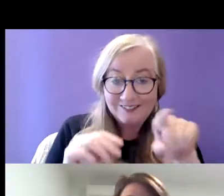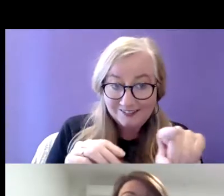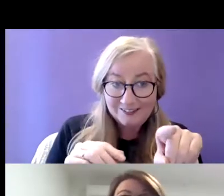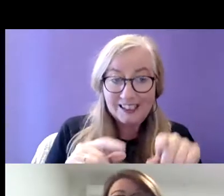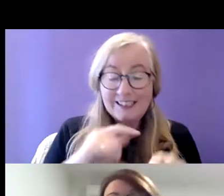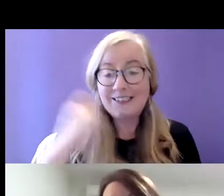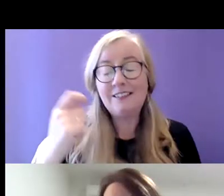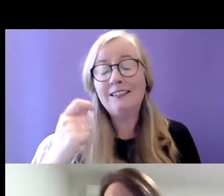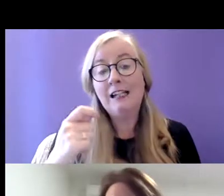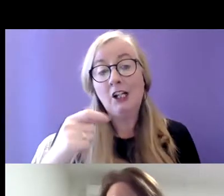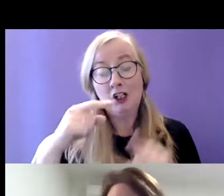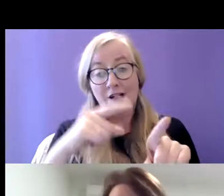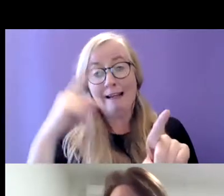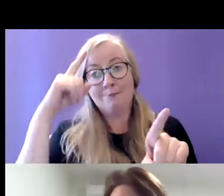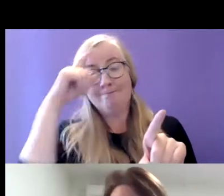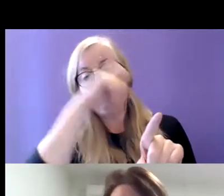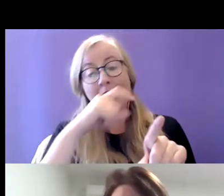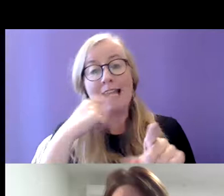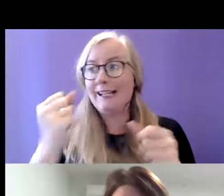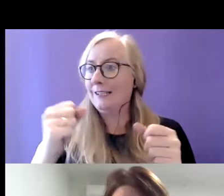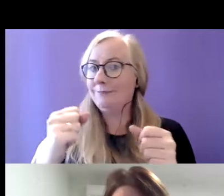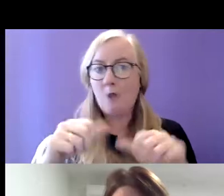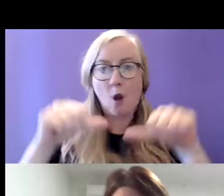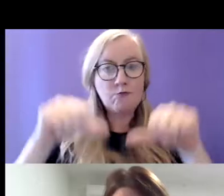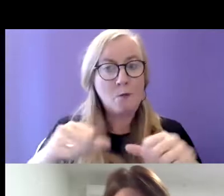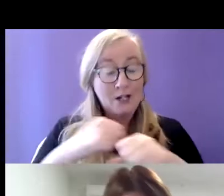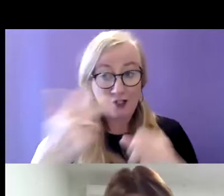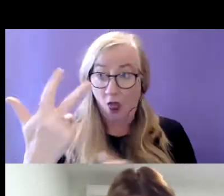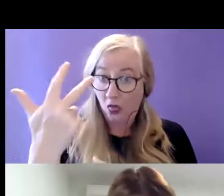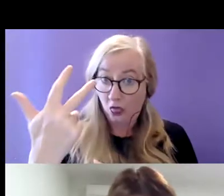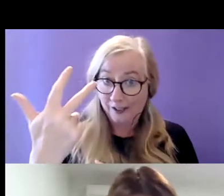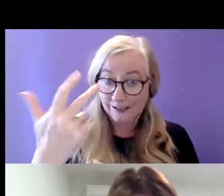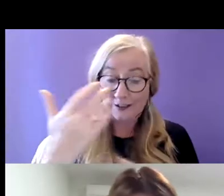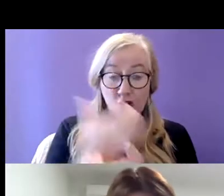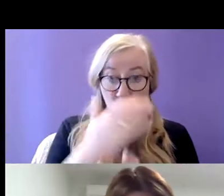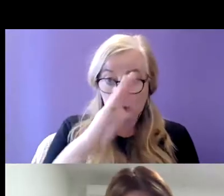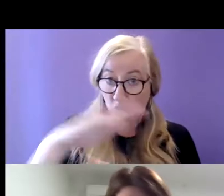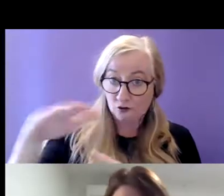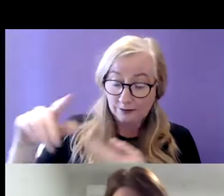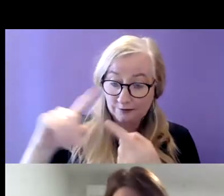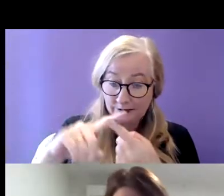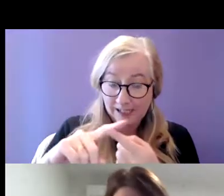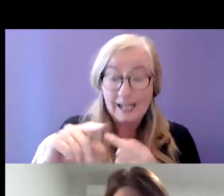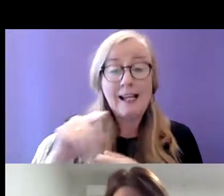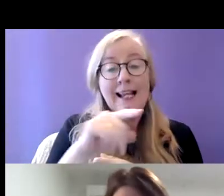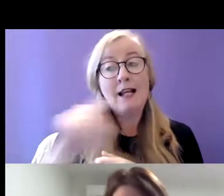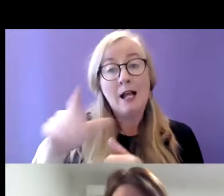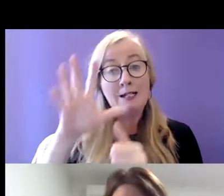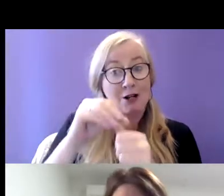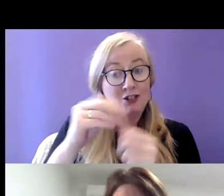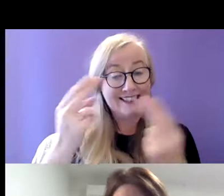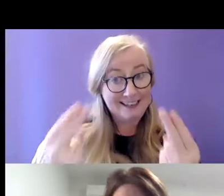the difficulties she had with an appropriate space. So she had three children, two of whom had special needs